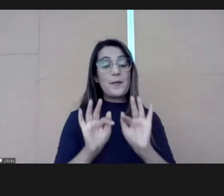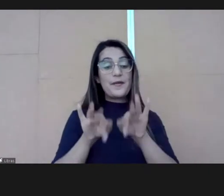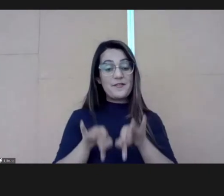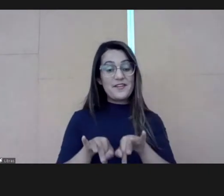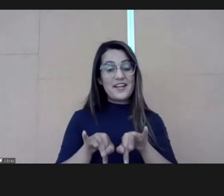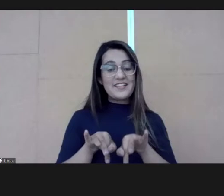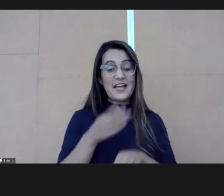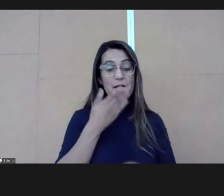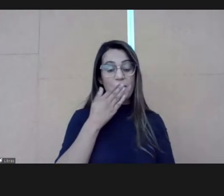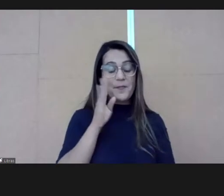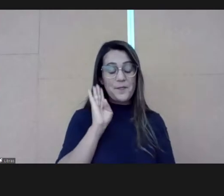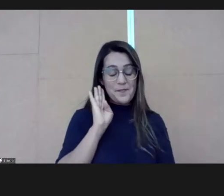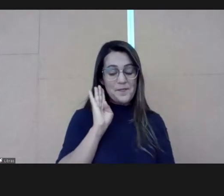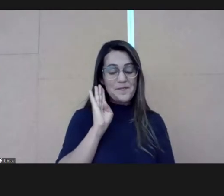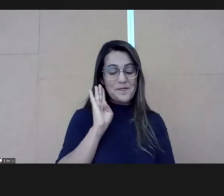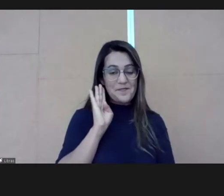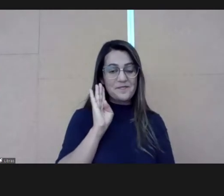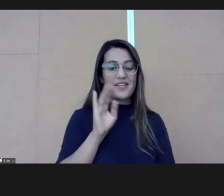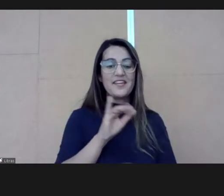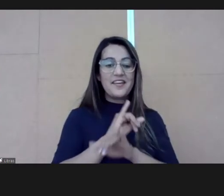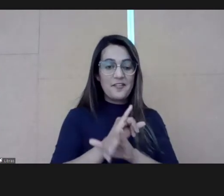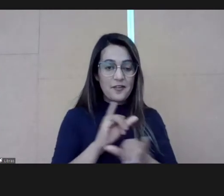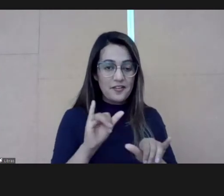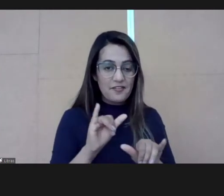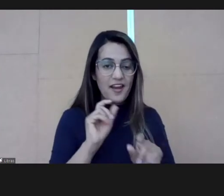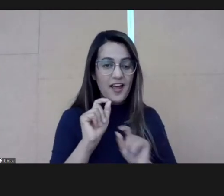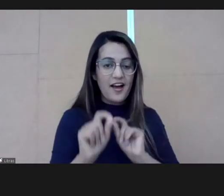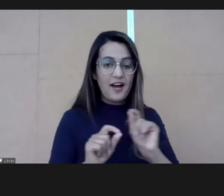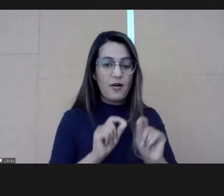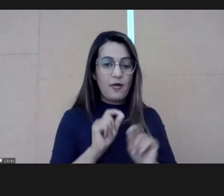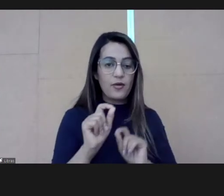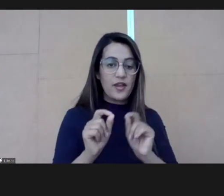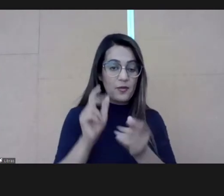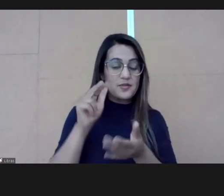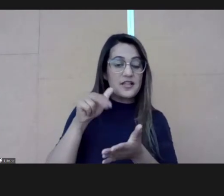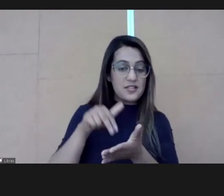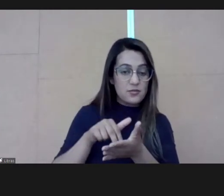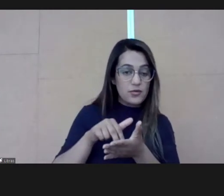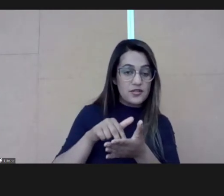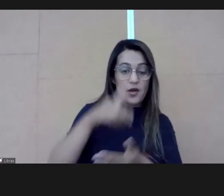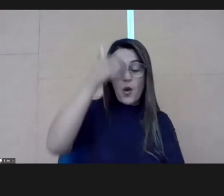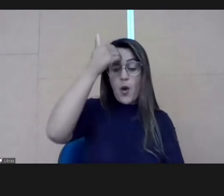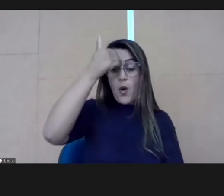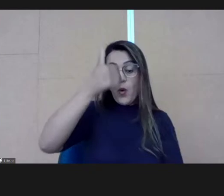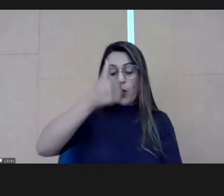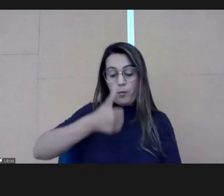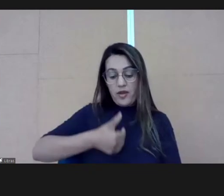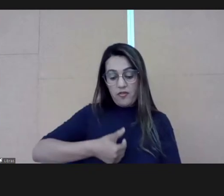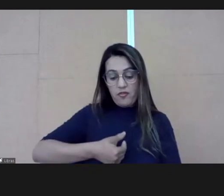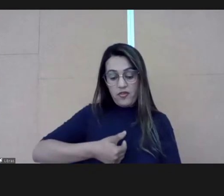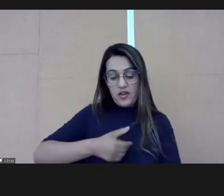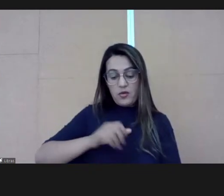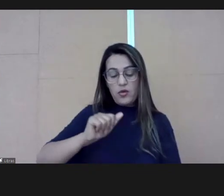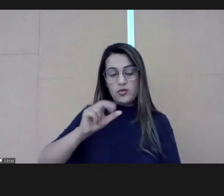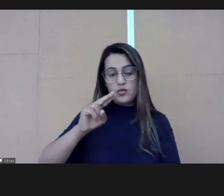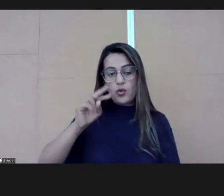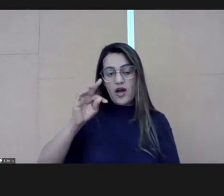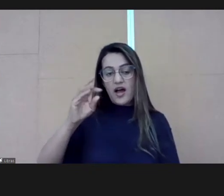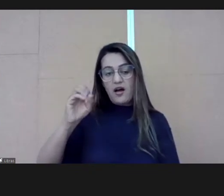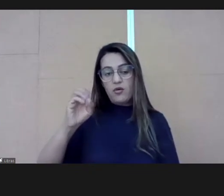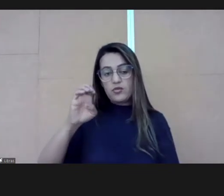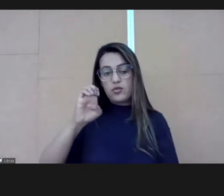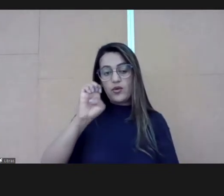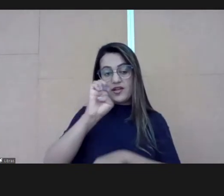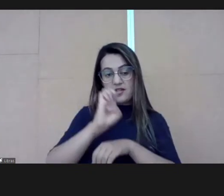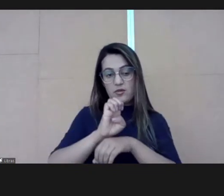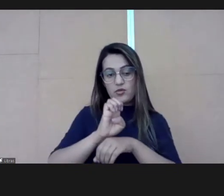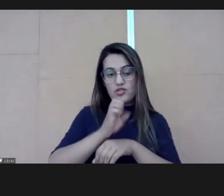wrap up, like only to announce that we put available the